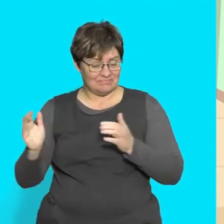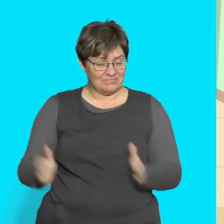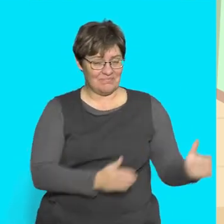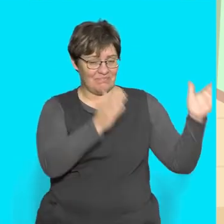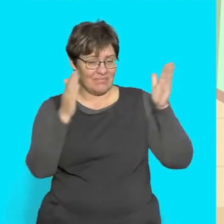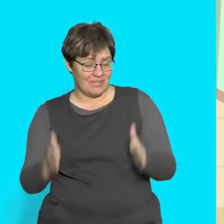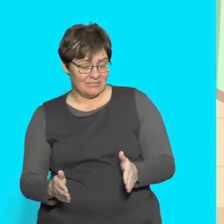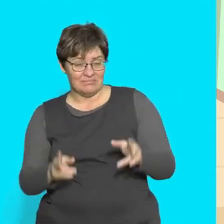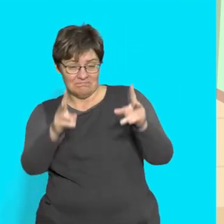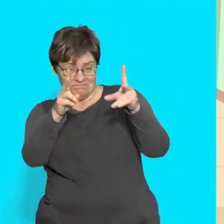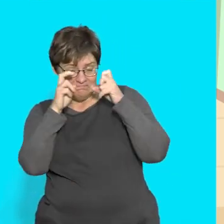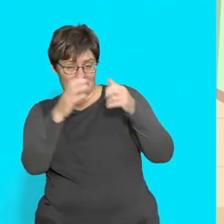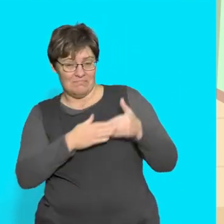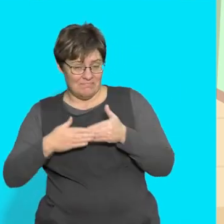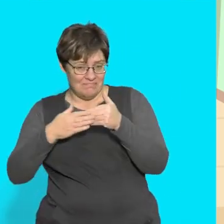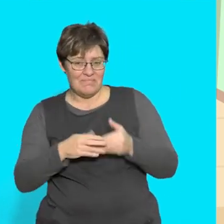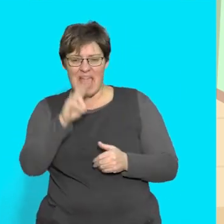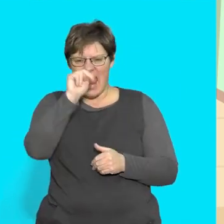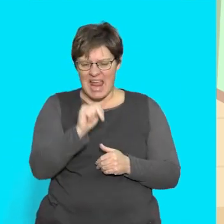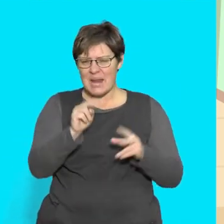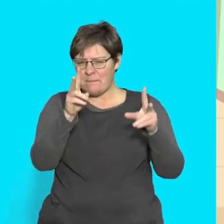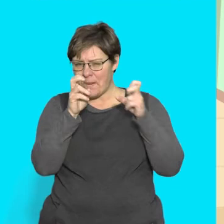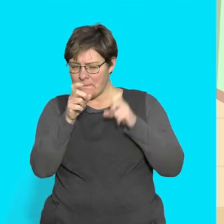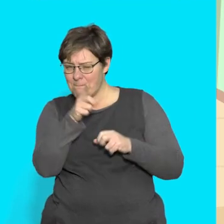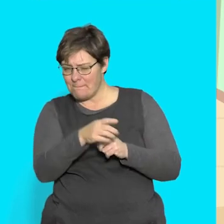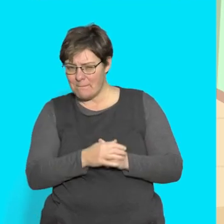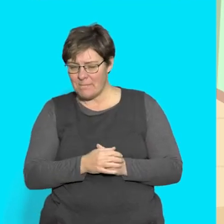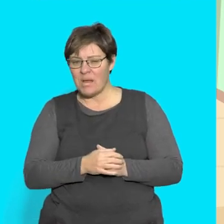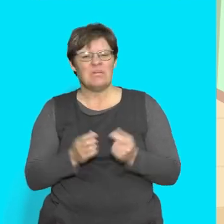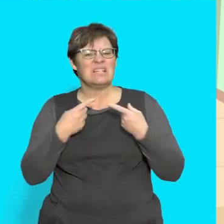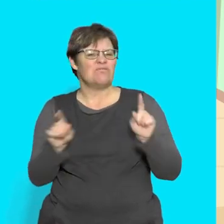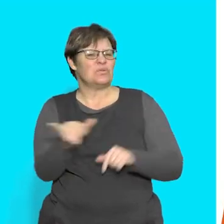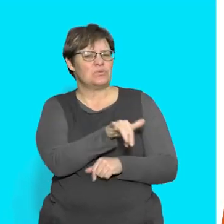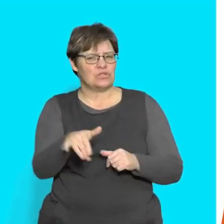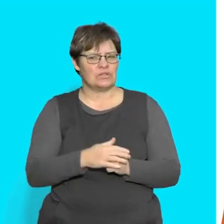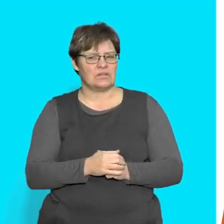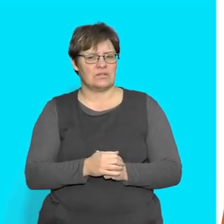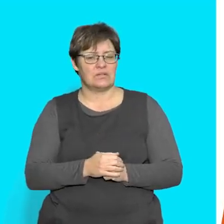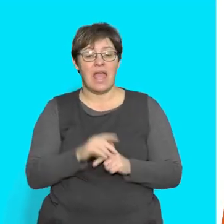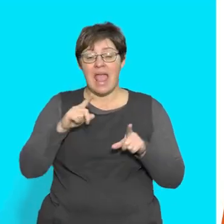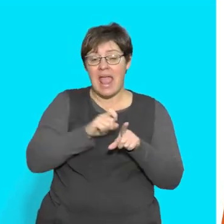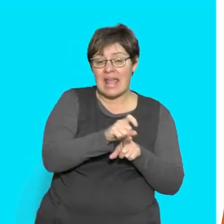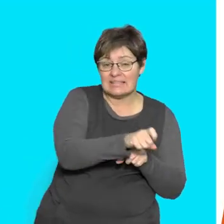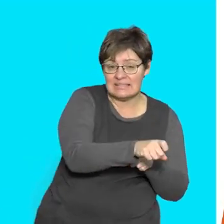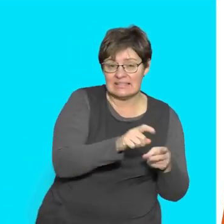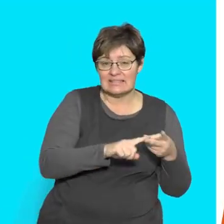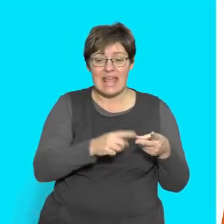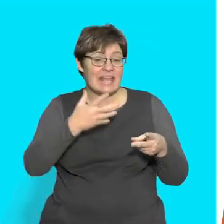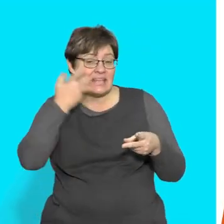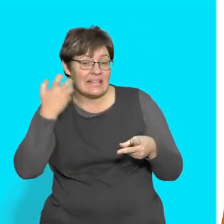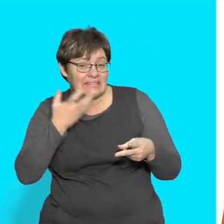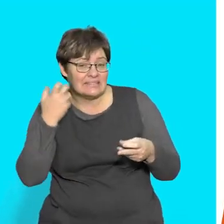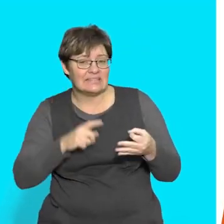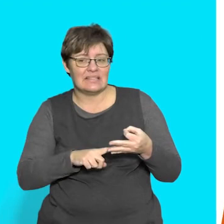Listen carefully to the end sounds Which one is different? Ant Cat